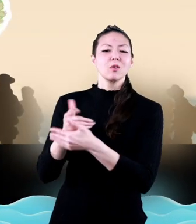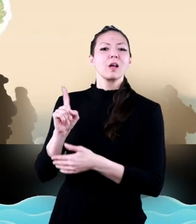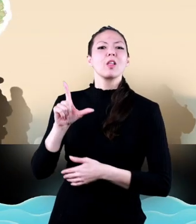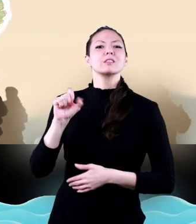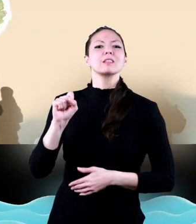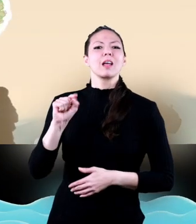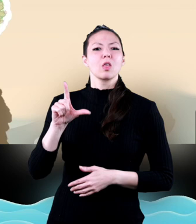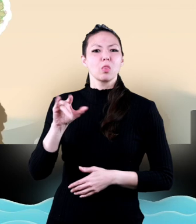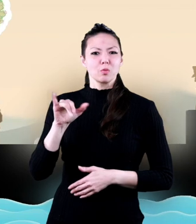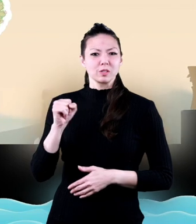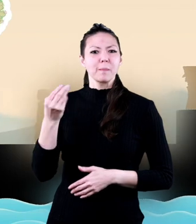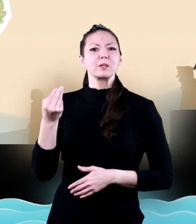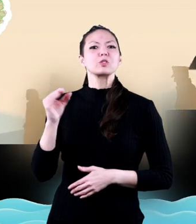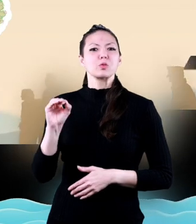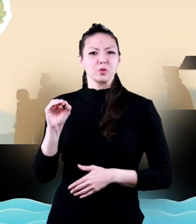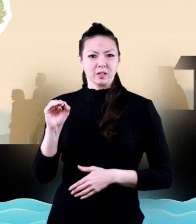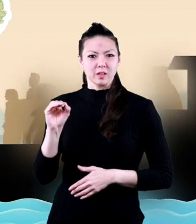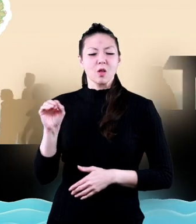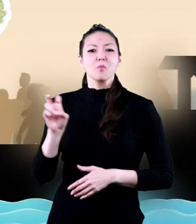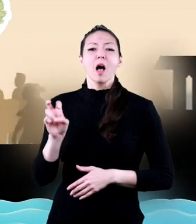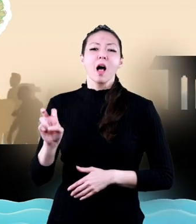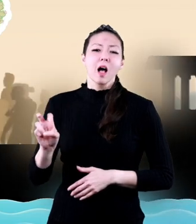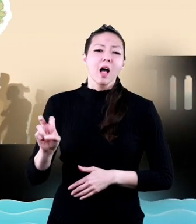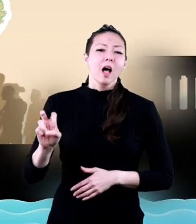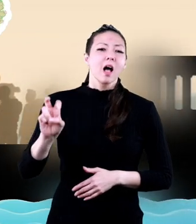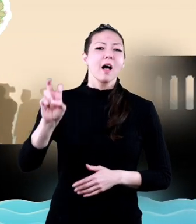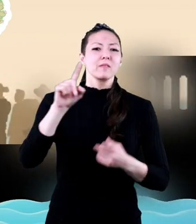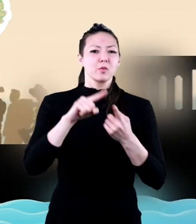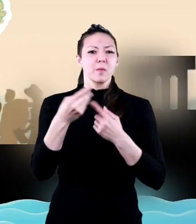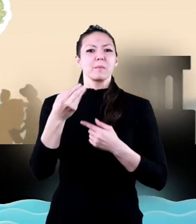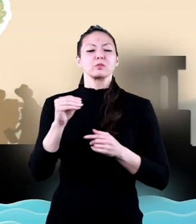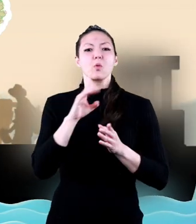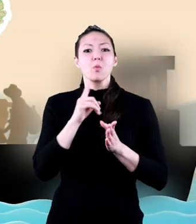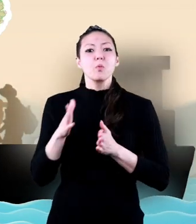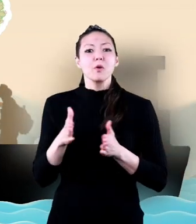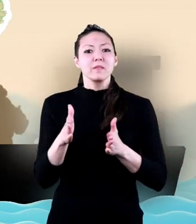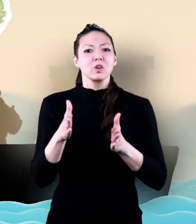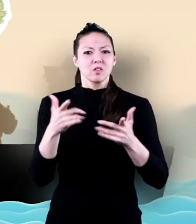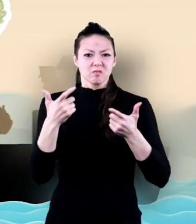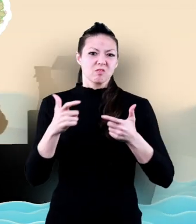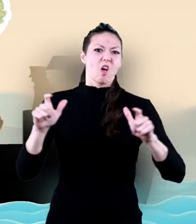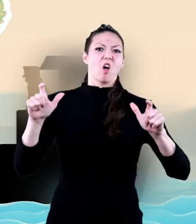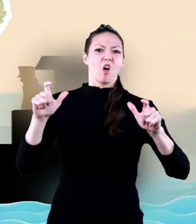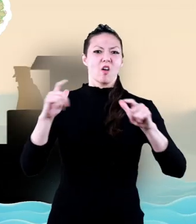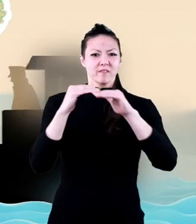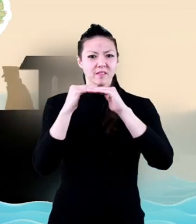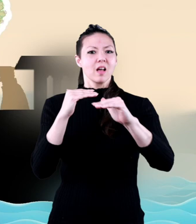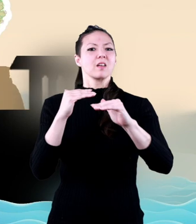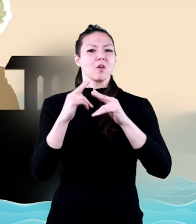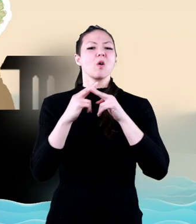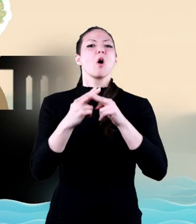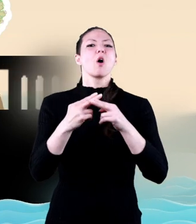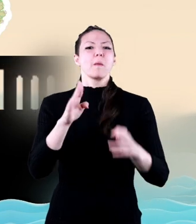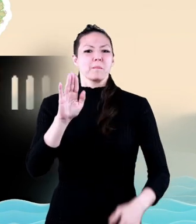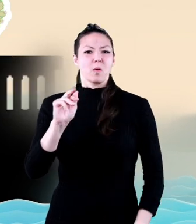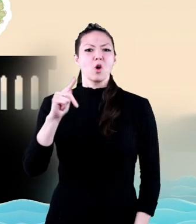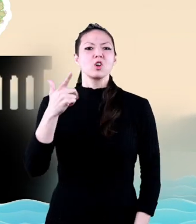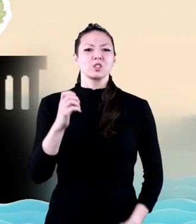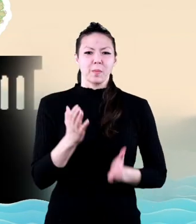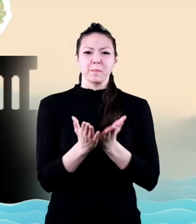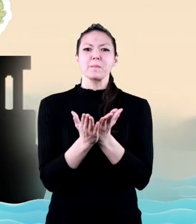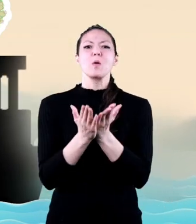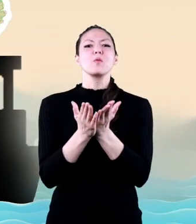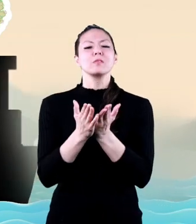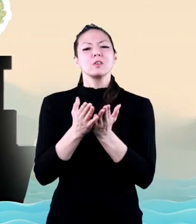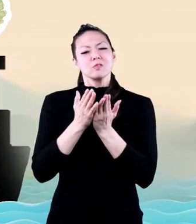camp near St. Louis, Missouri. They traveled up the Missouri River on a large, flat boat called